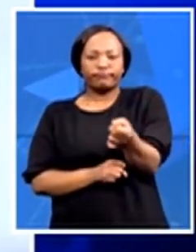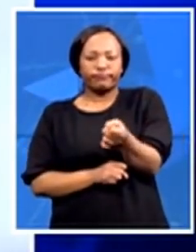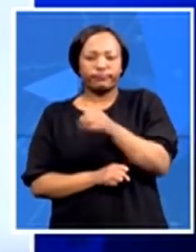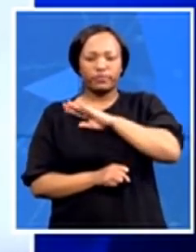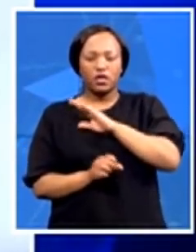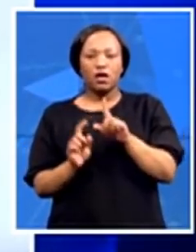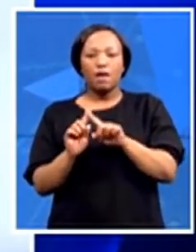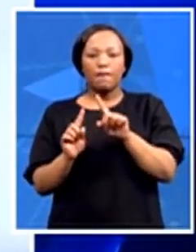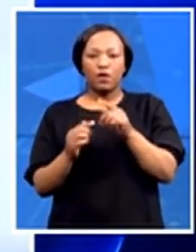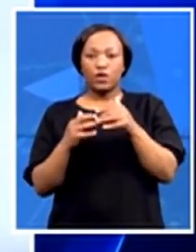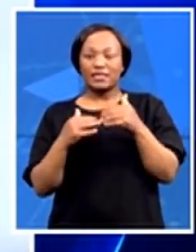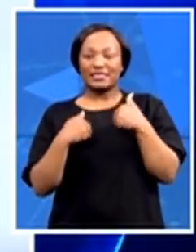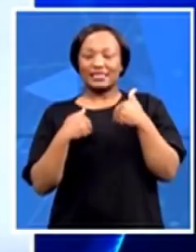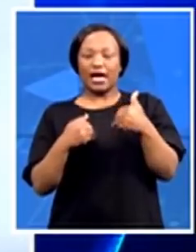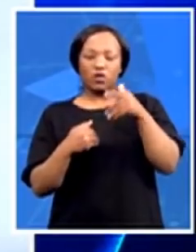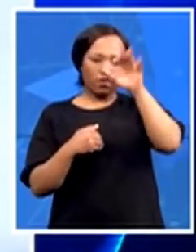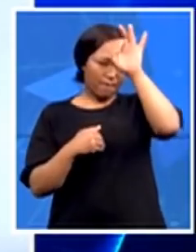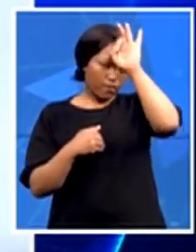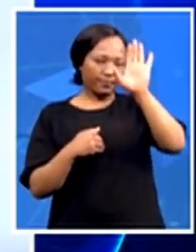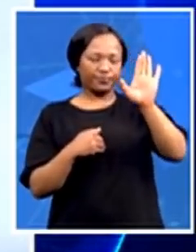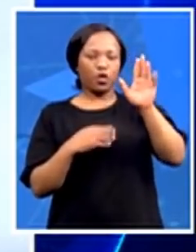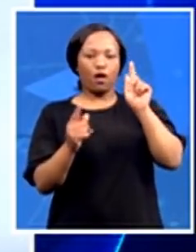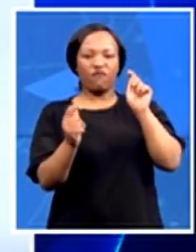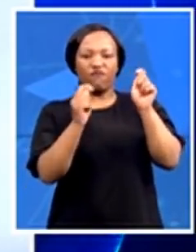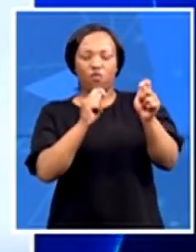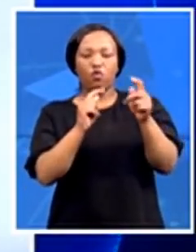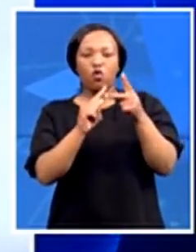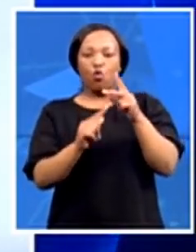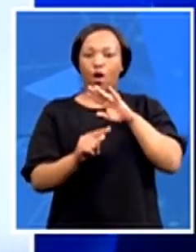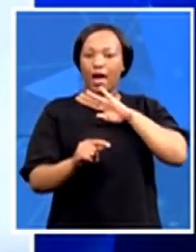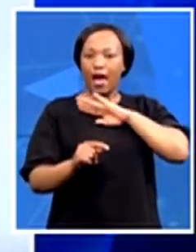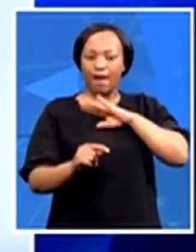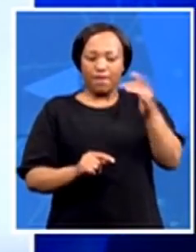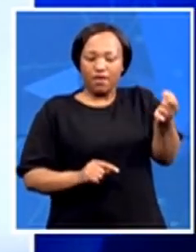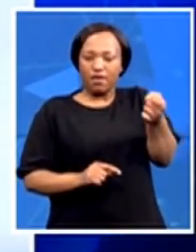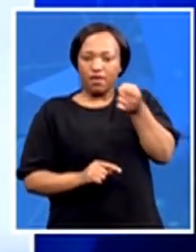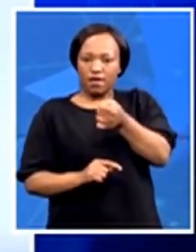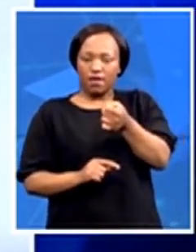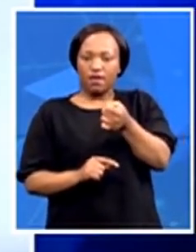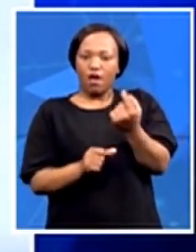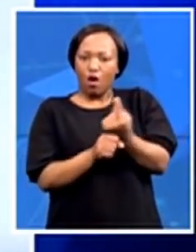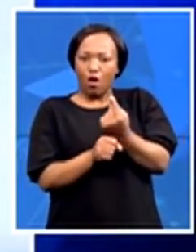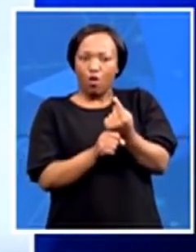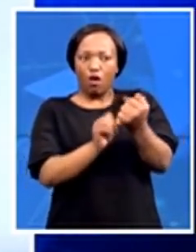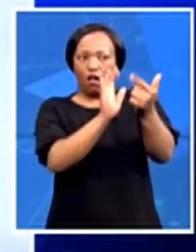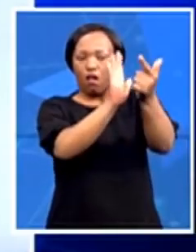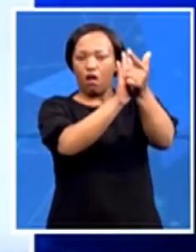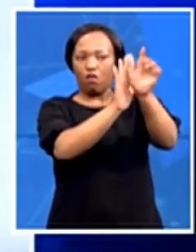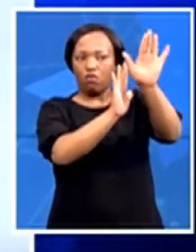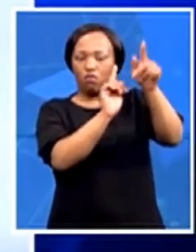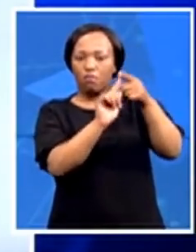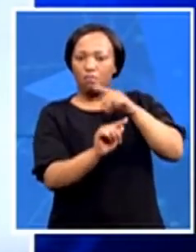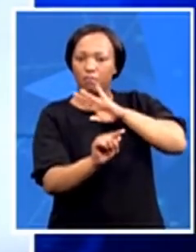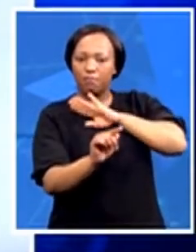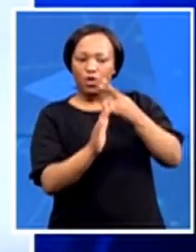reformed. It's bad for the army because it blurs the lines between, you know, the policing role and the military role, and it takes them away from their